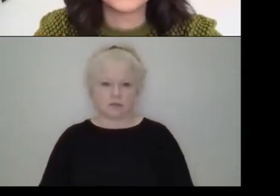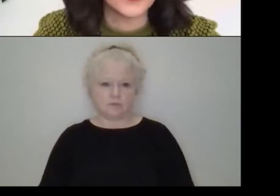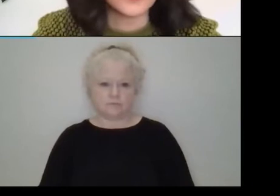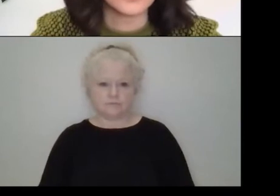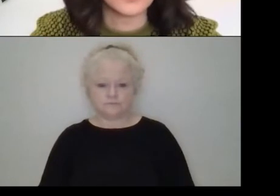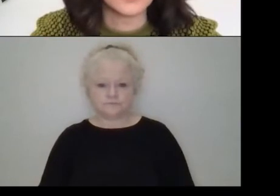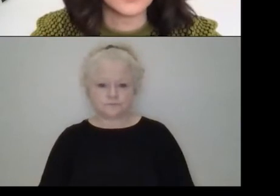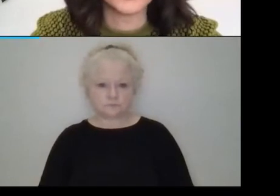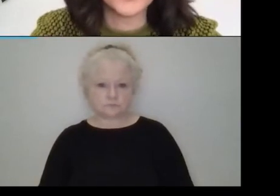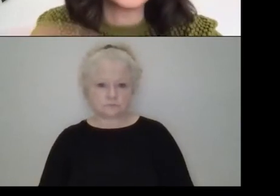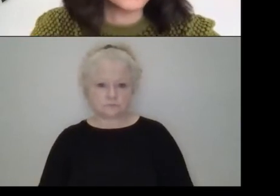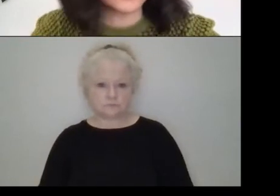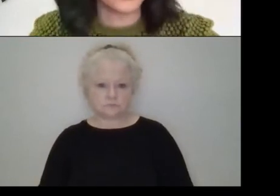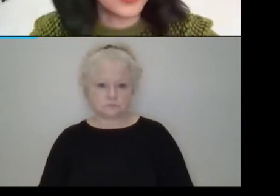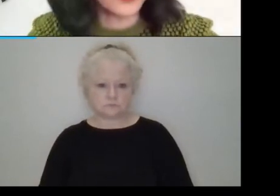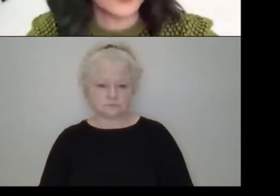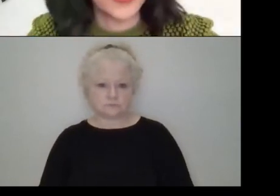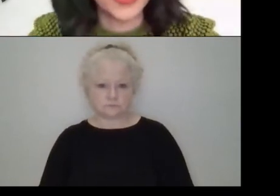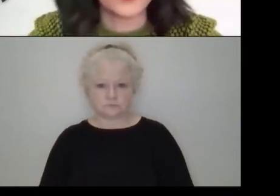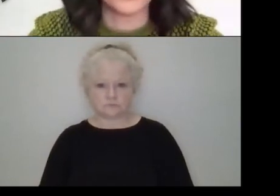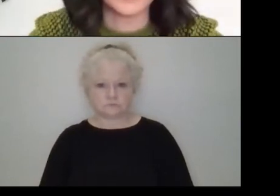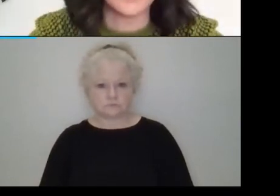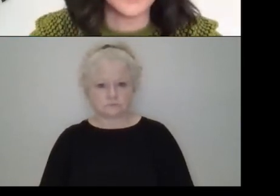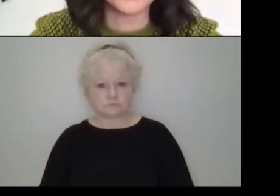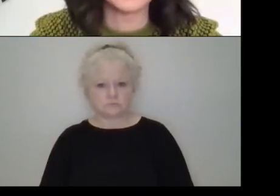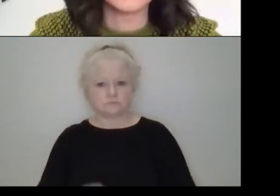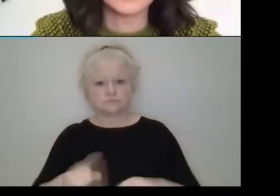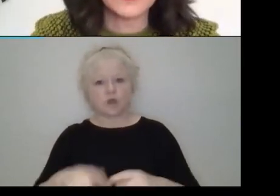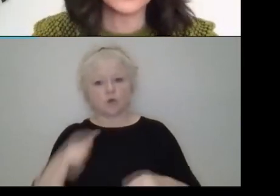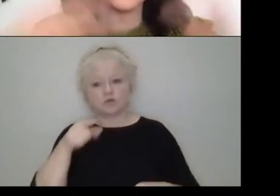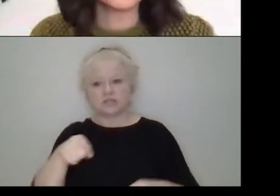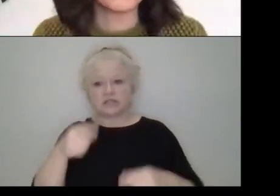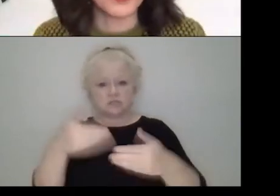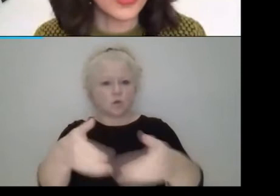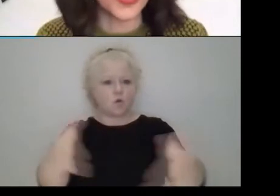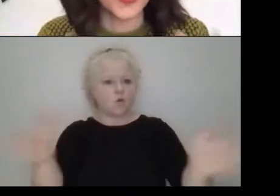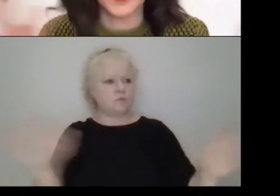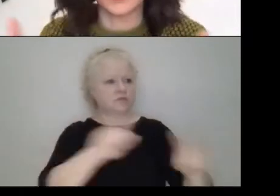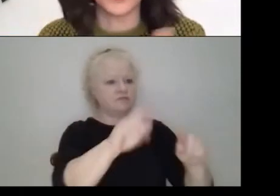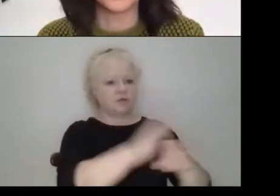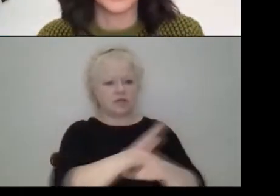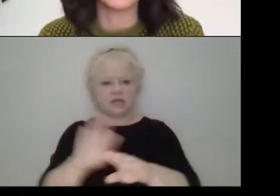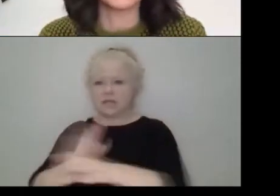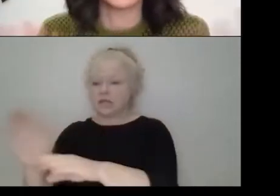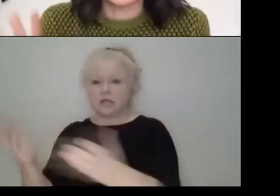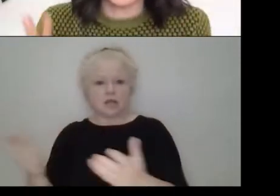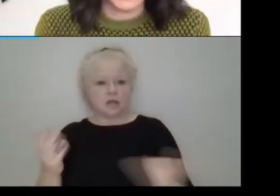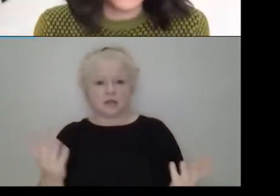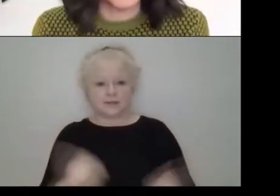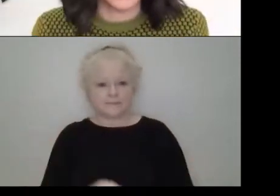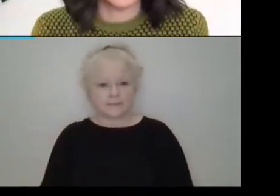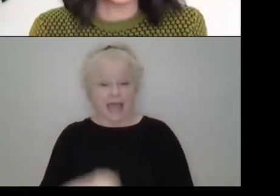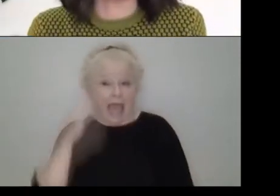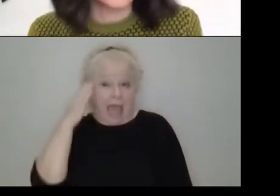conversation it could open to also to the industry and believe in these new worlds or Europeans. I don't know if it's